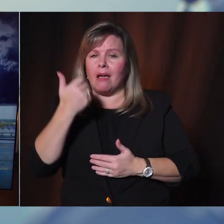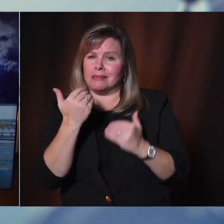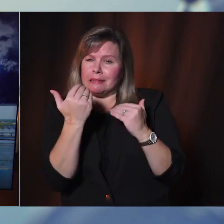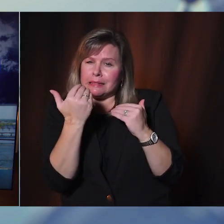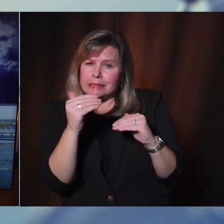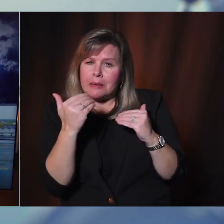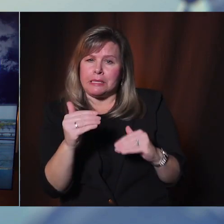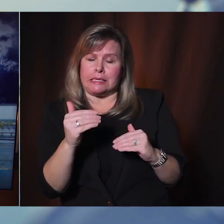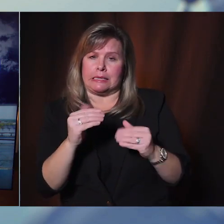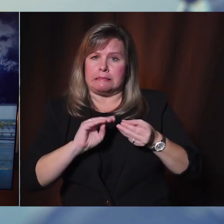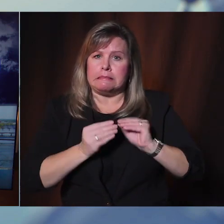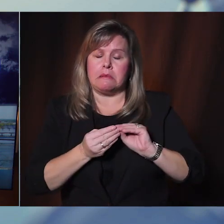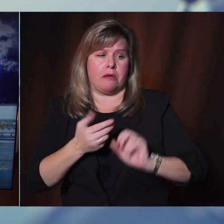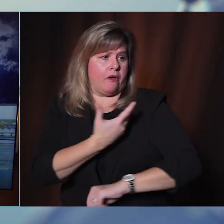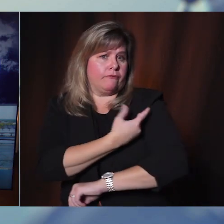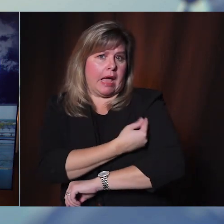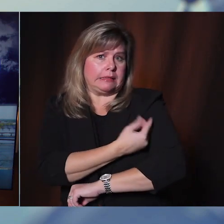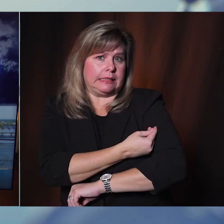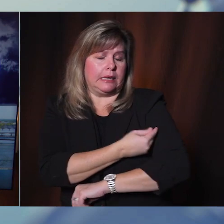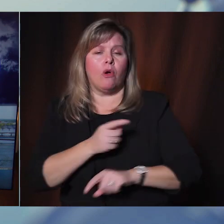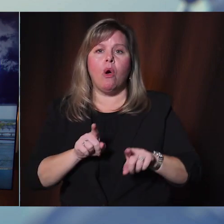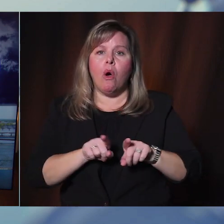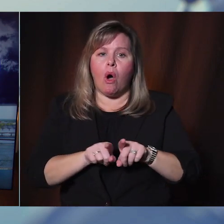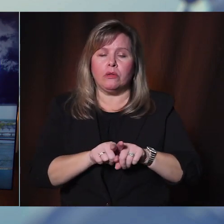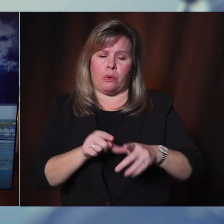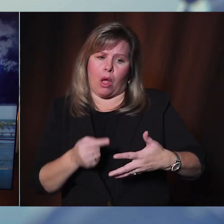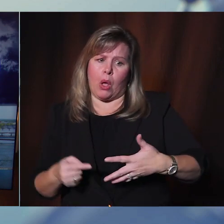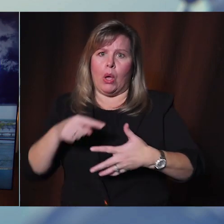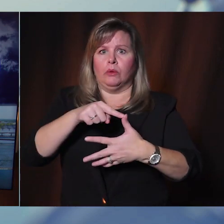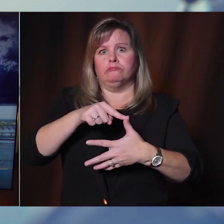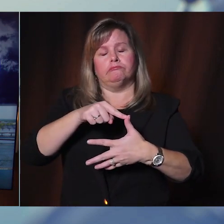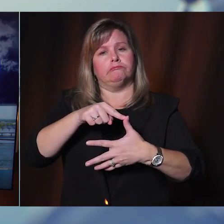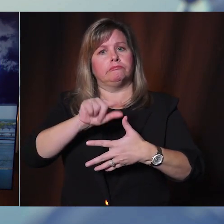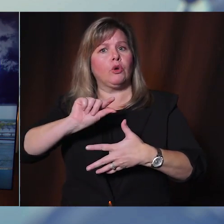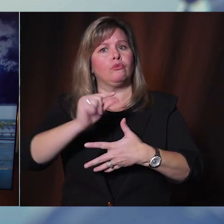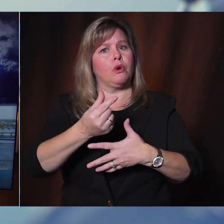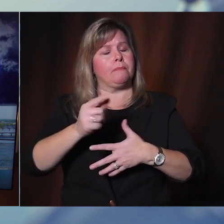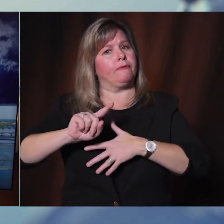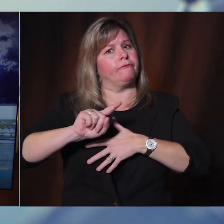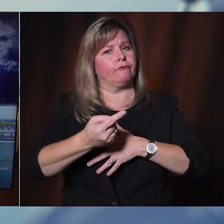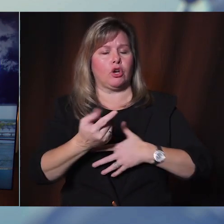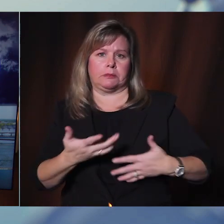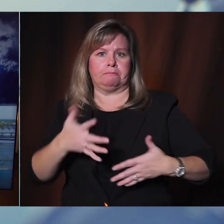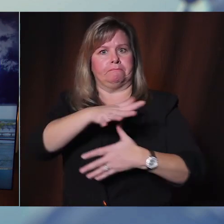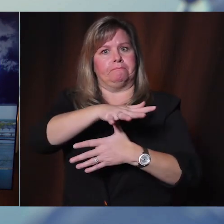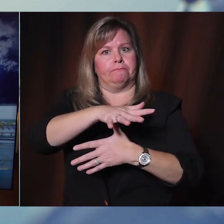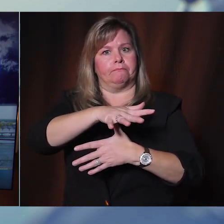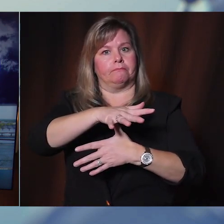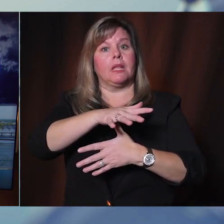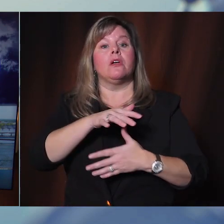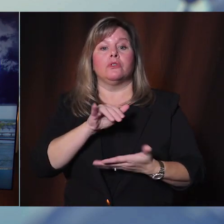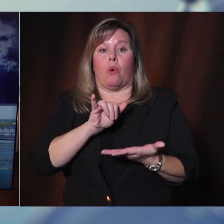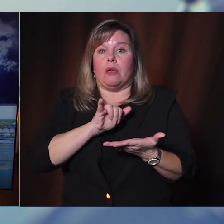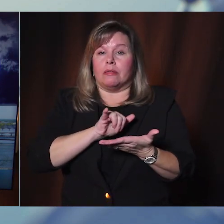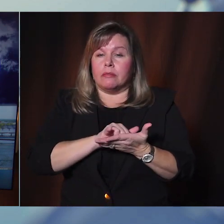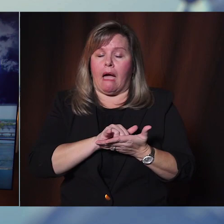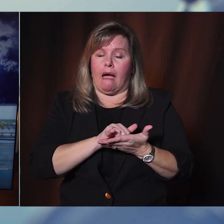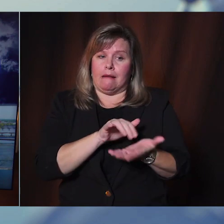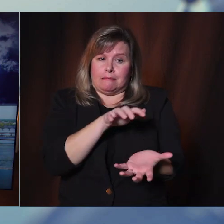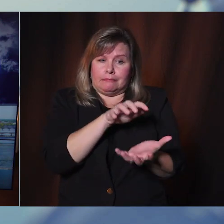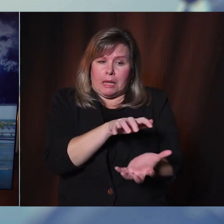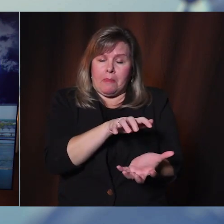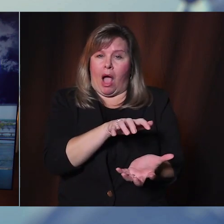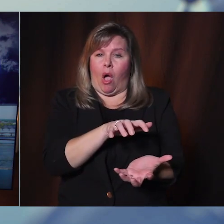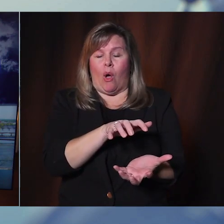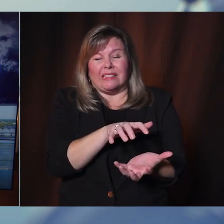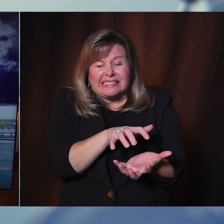and because of the importance of getting it to these groups first. We've now nearly exhausted the supply of vaccine on hand.